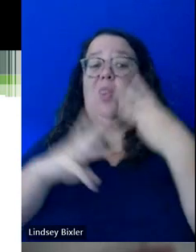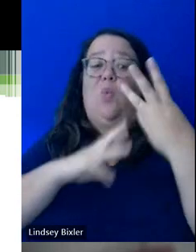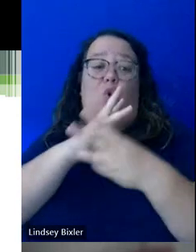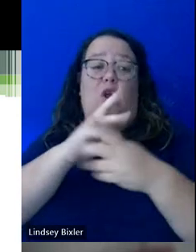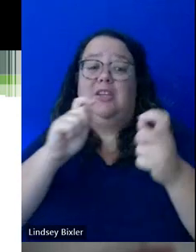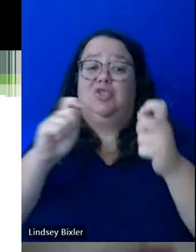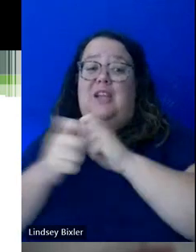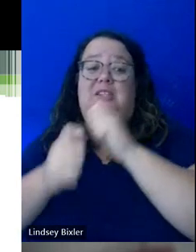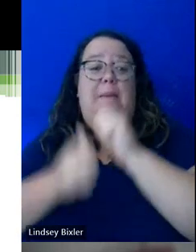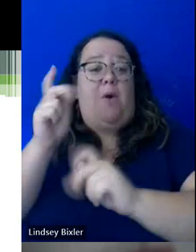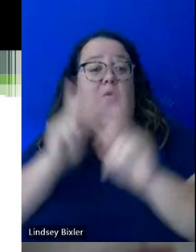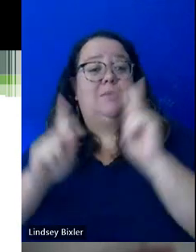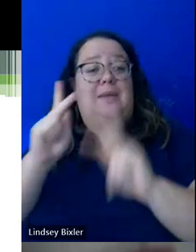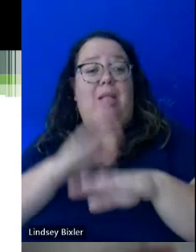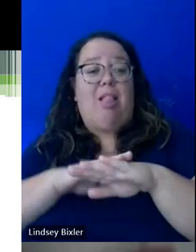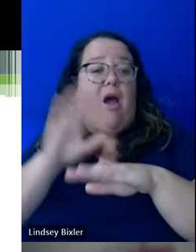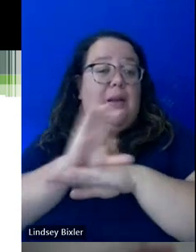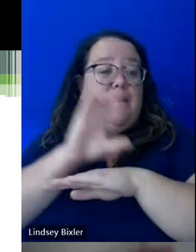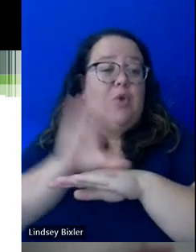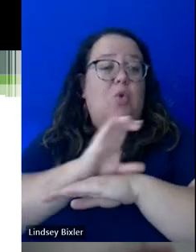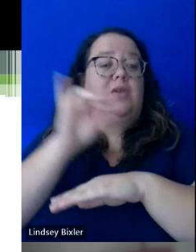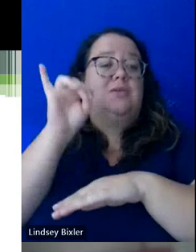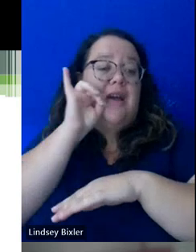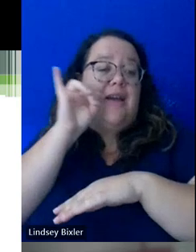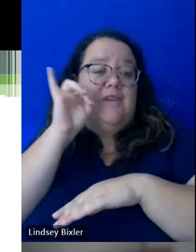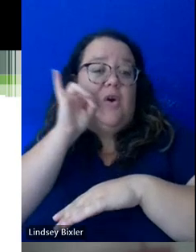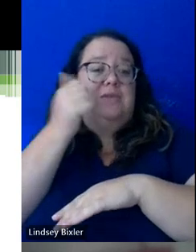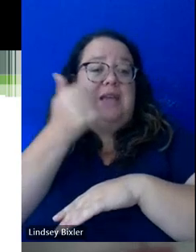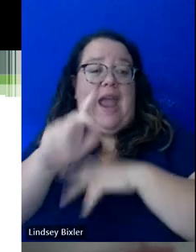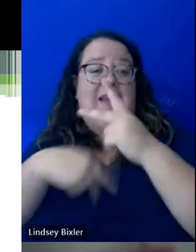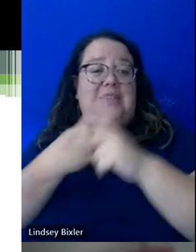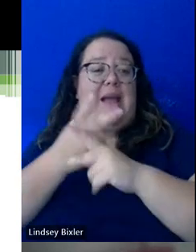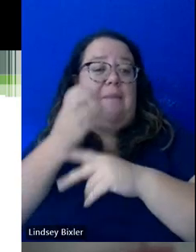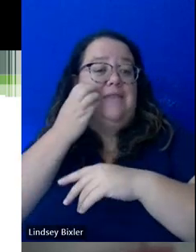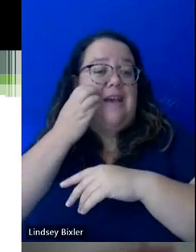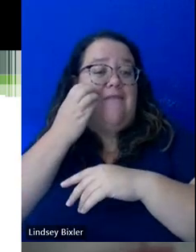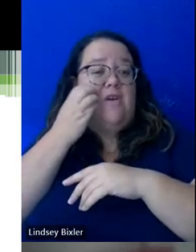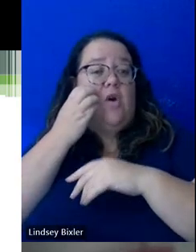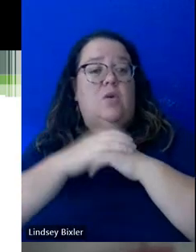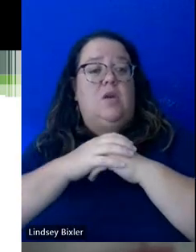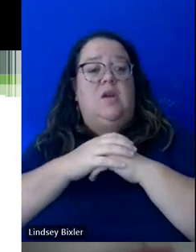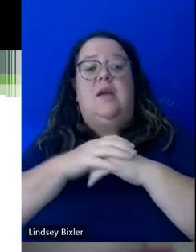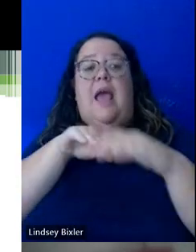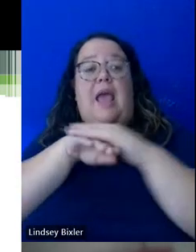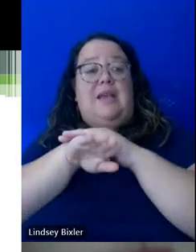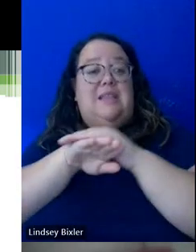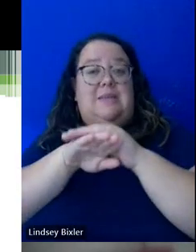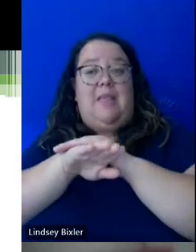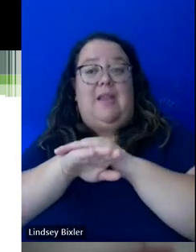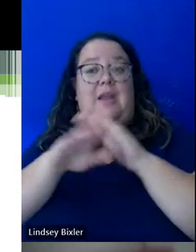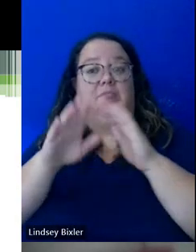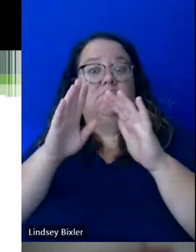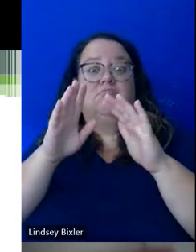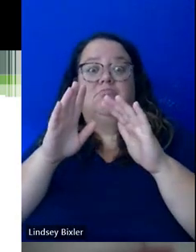Most folks are on computers, iPhones, any kind of a cell phone. And so accessibility has definitely taken us